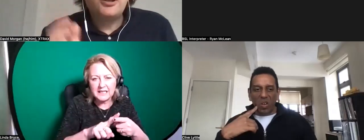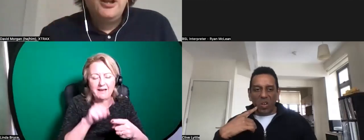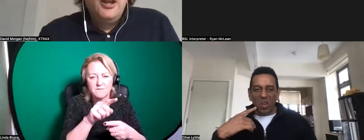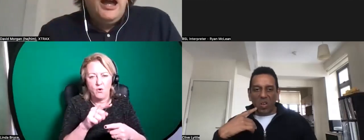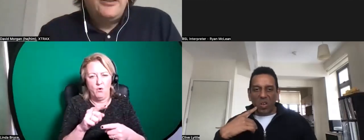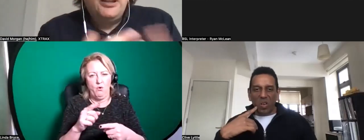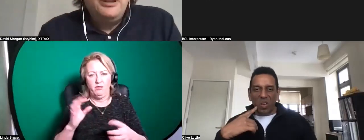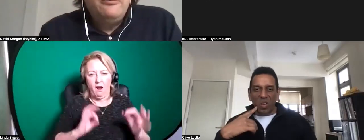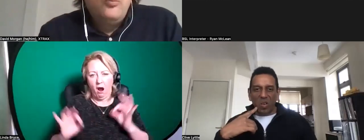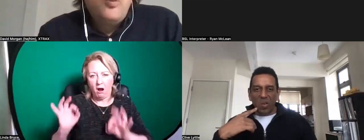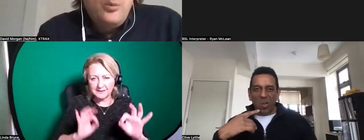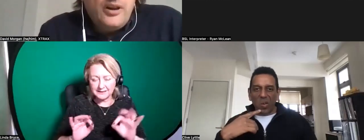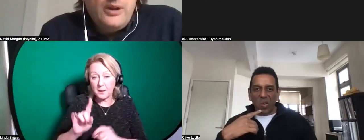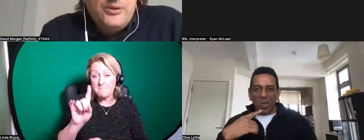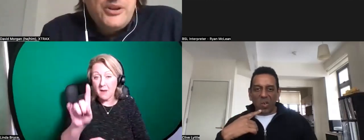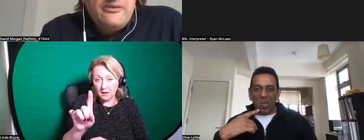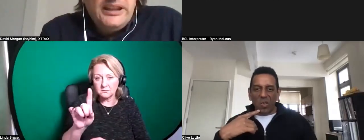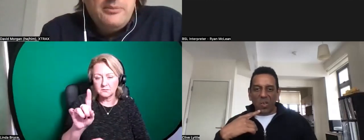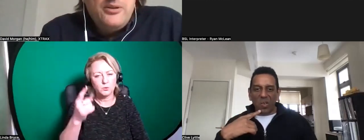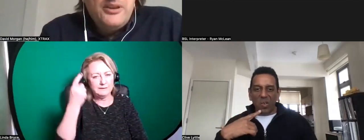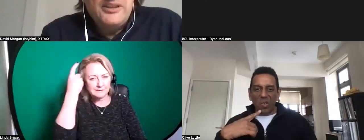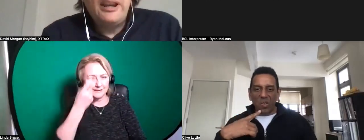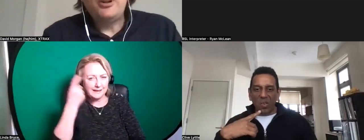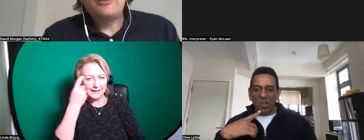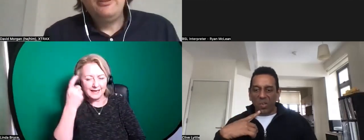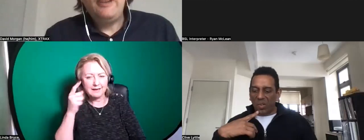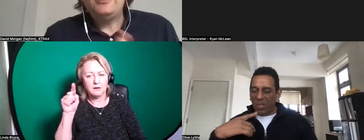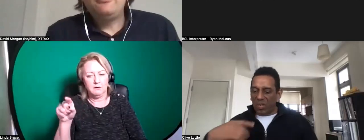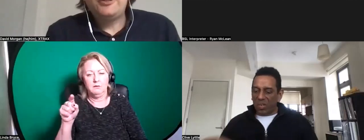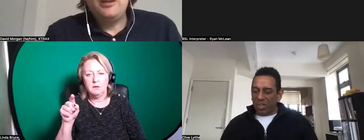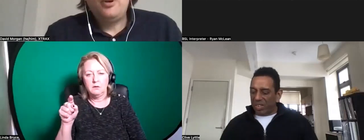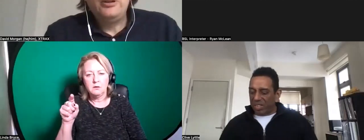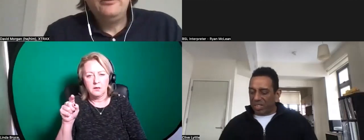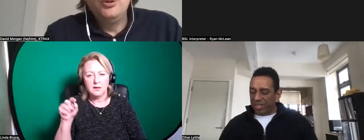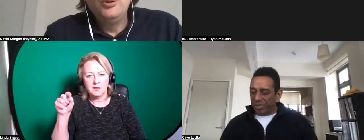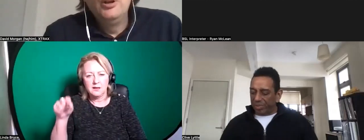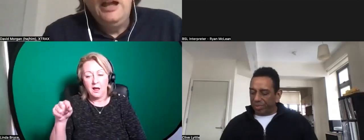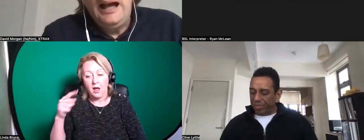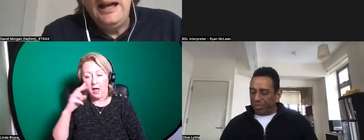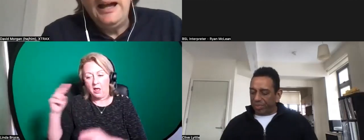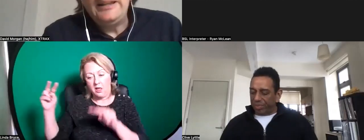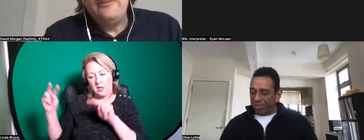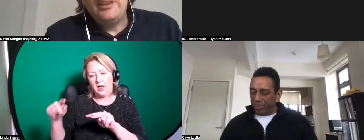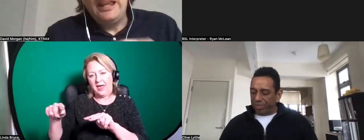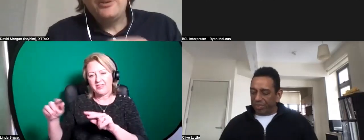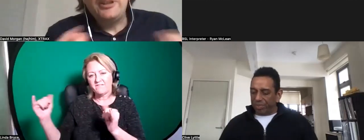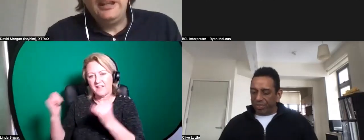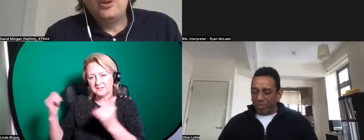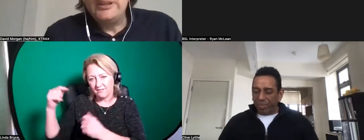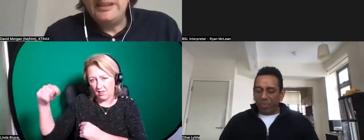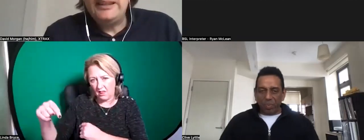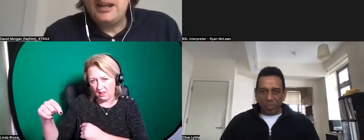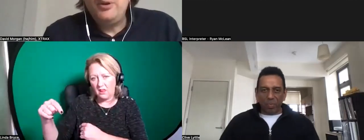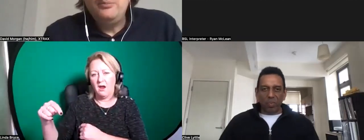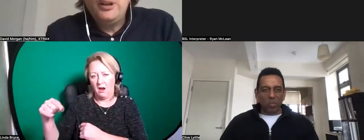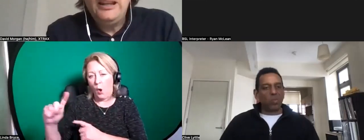charge i think it'd be well worthwhile sort of thinking about things very much from the festivals kind of point of view uh and everything else that they